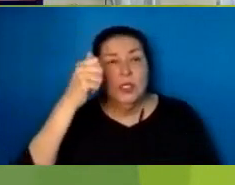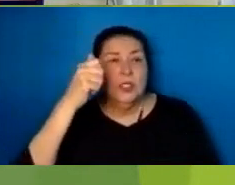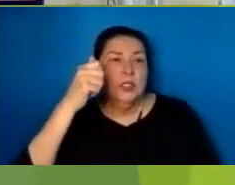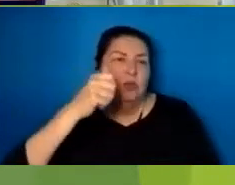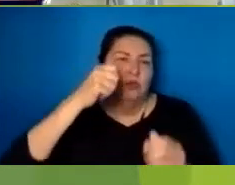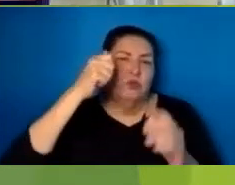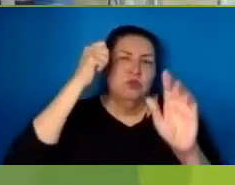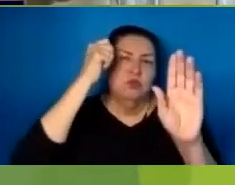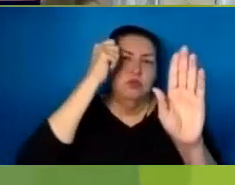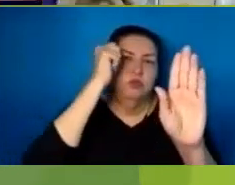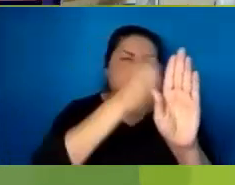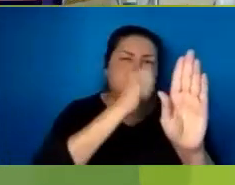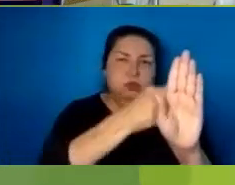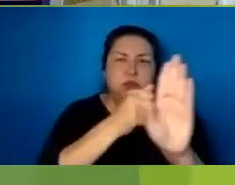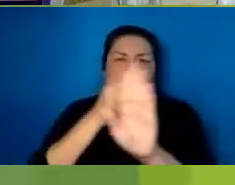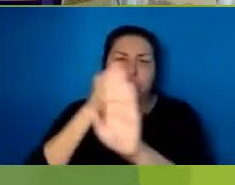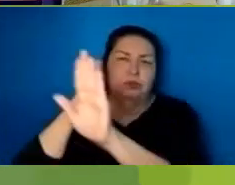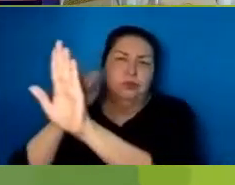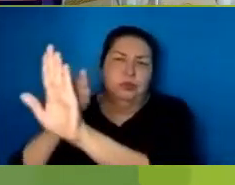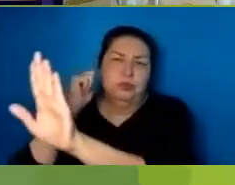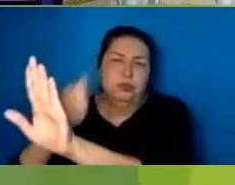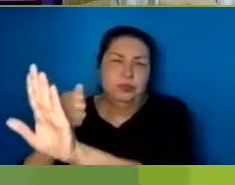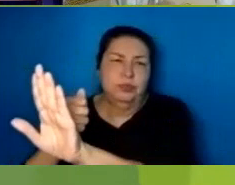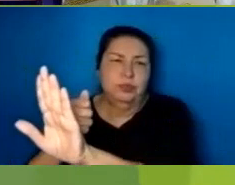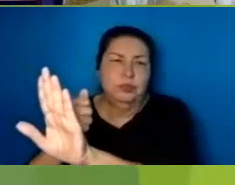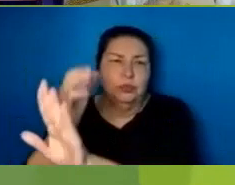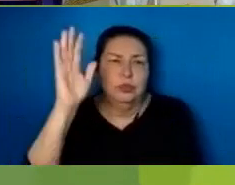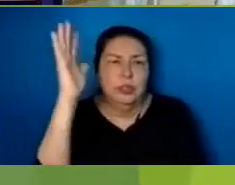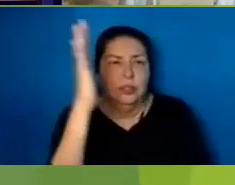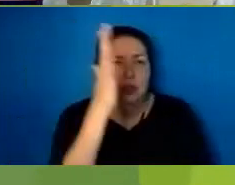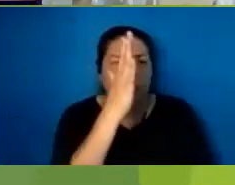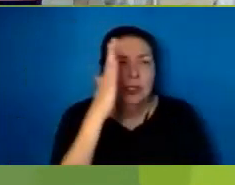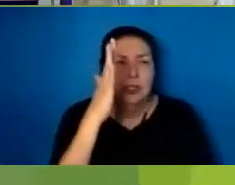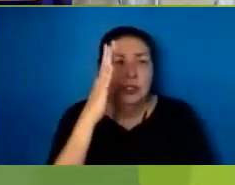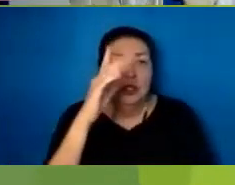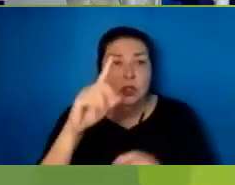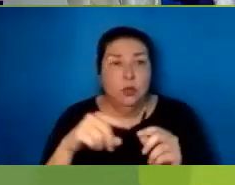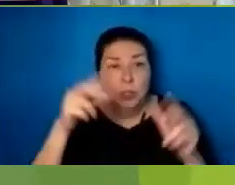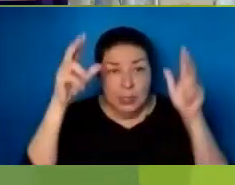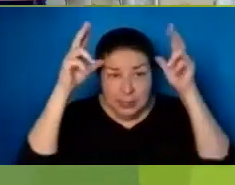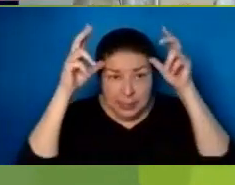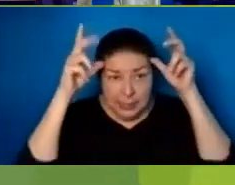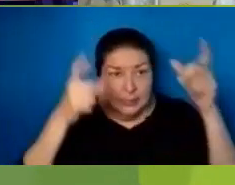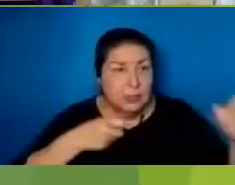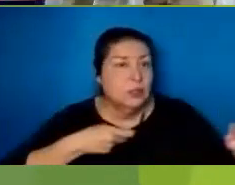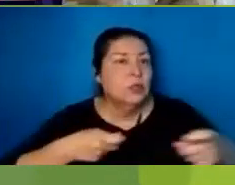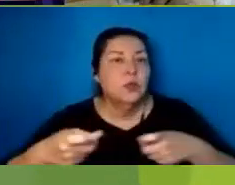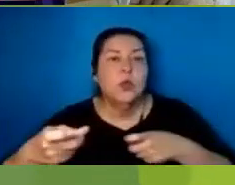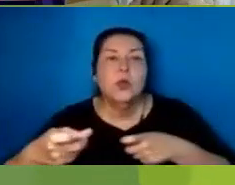to the tree. In Satan's domain, his looks